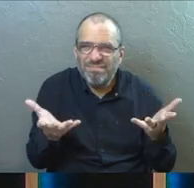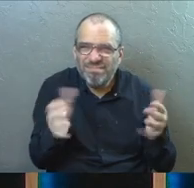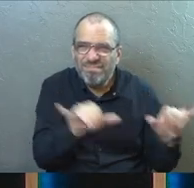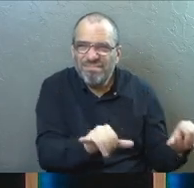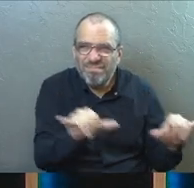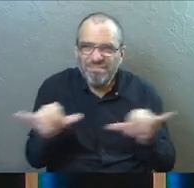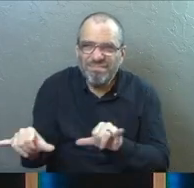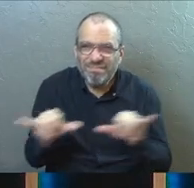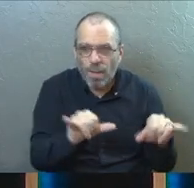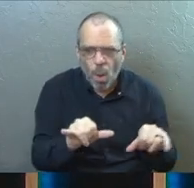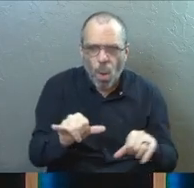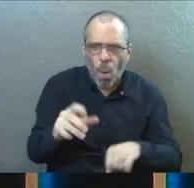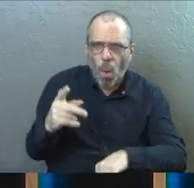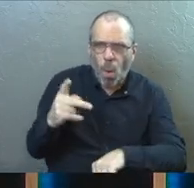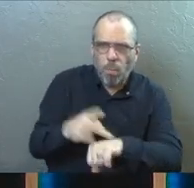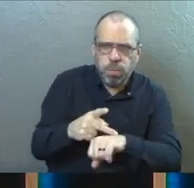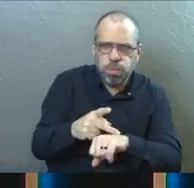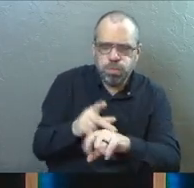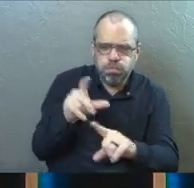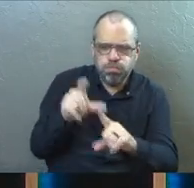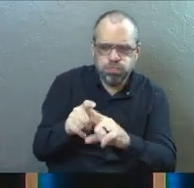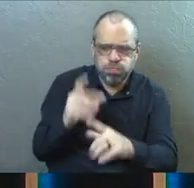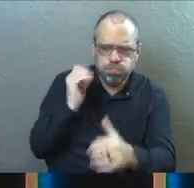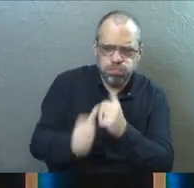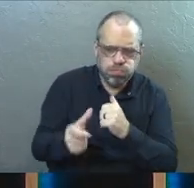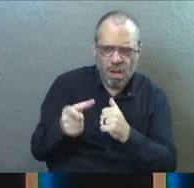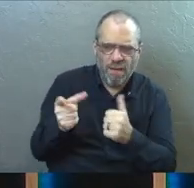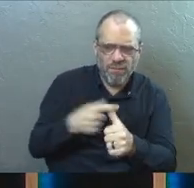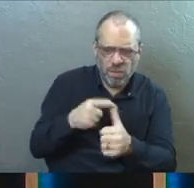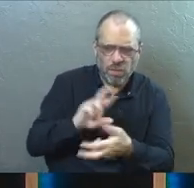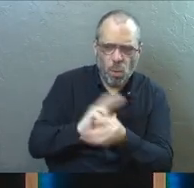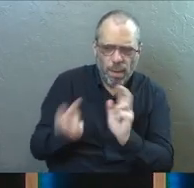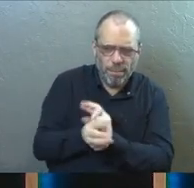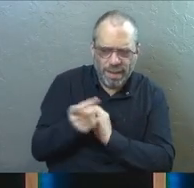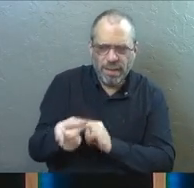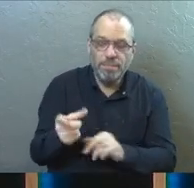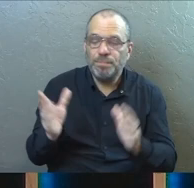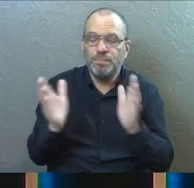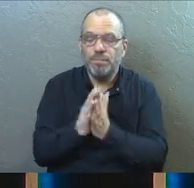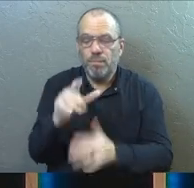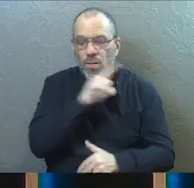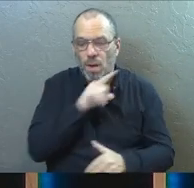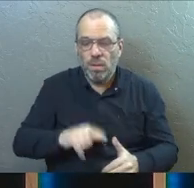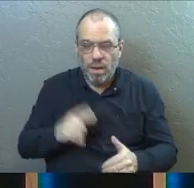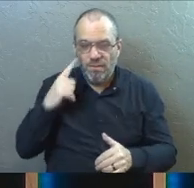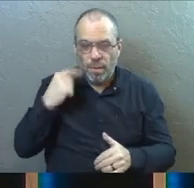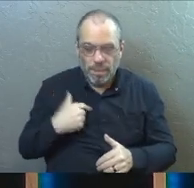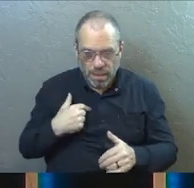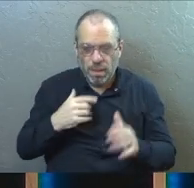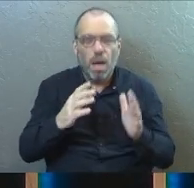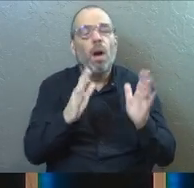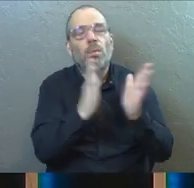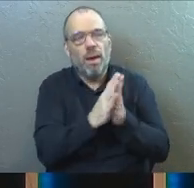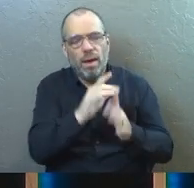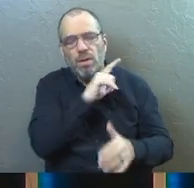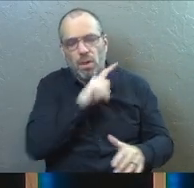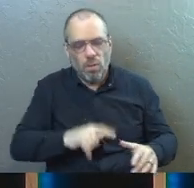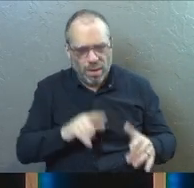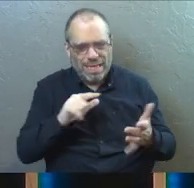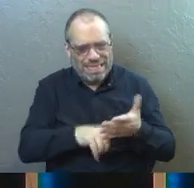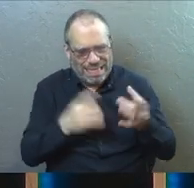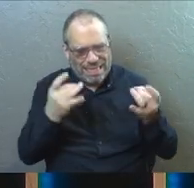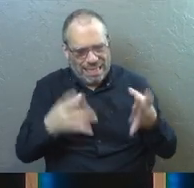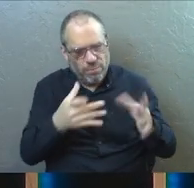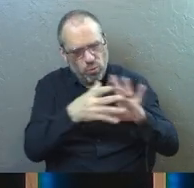Peter's words are harsh. He wants Simon to repent. Verse 24, pray to the Lord for me, Simon exclaimed that these